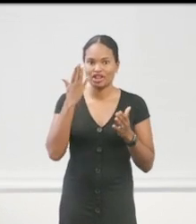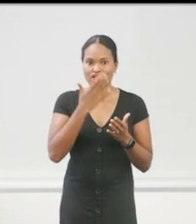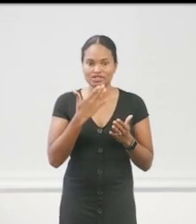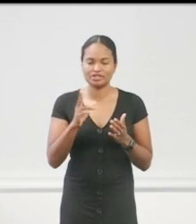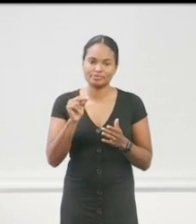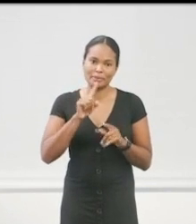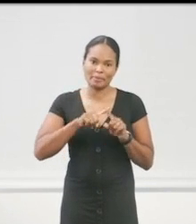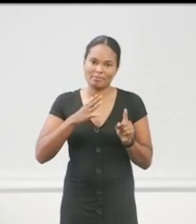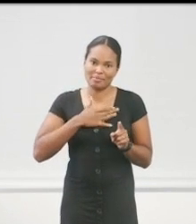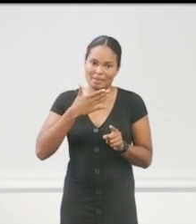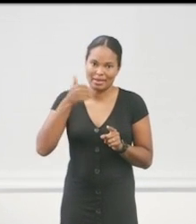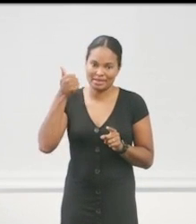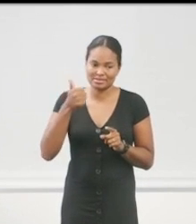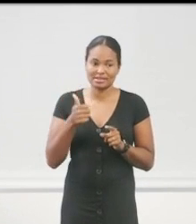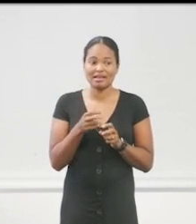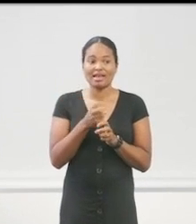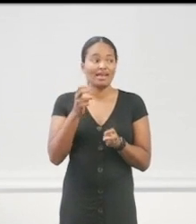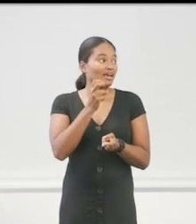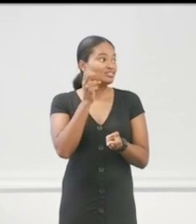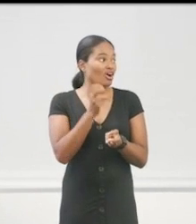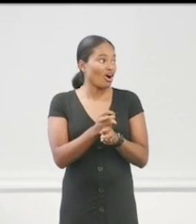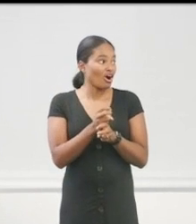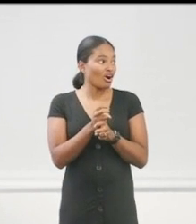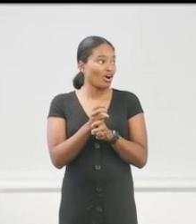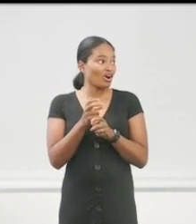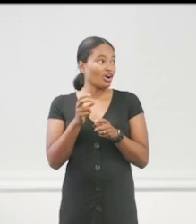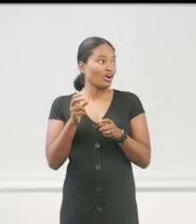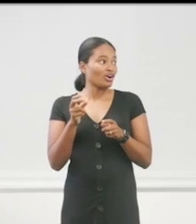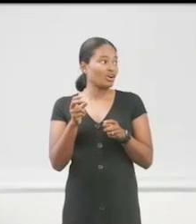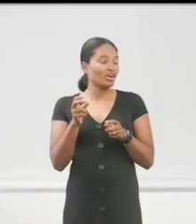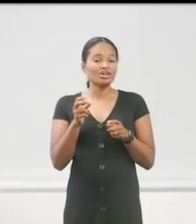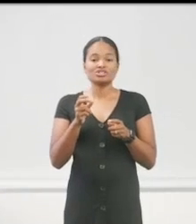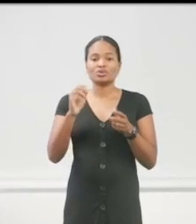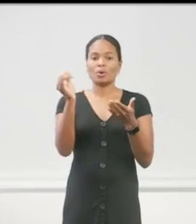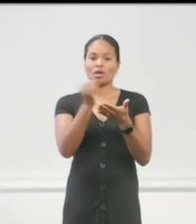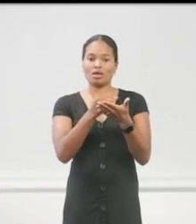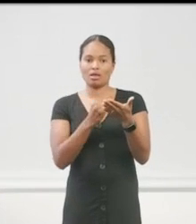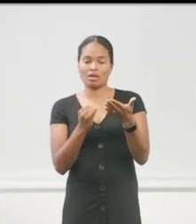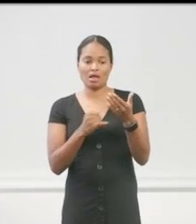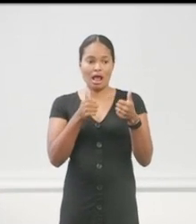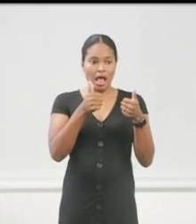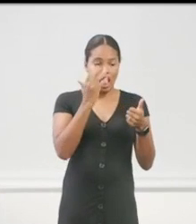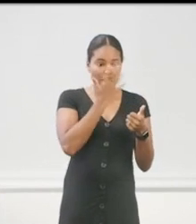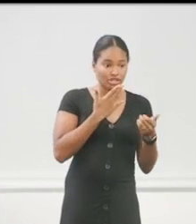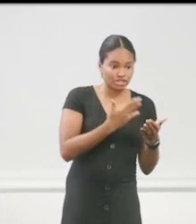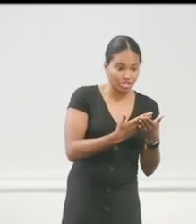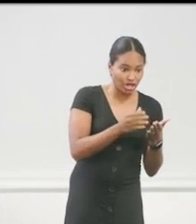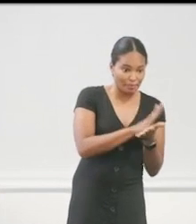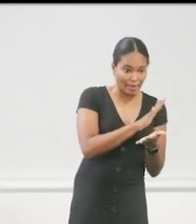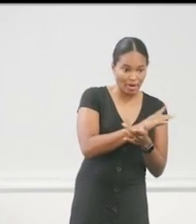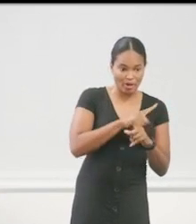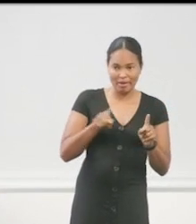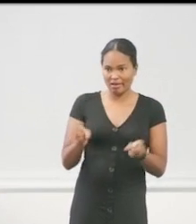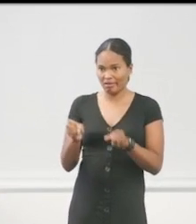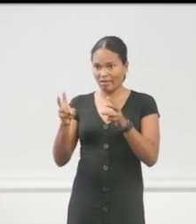hard when you color something with your crayon. It just, it doesn't go on the computer screen. So, this is, so that was one of